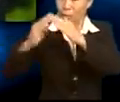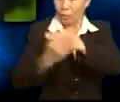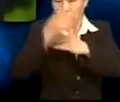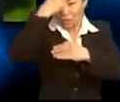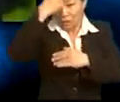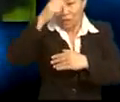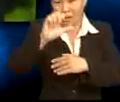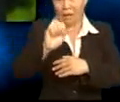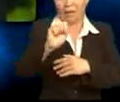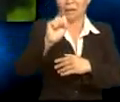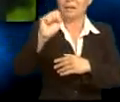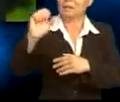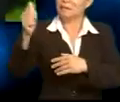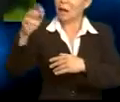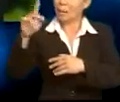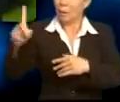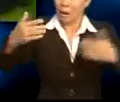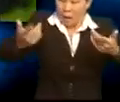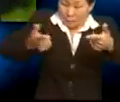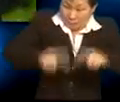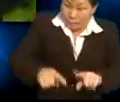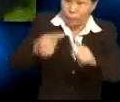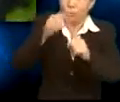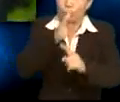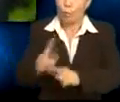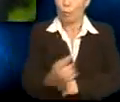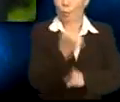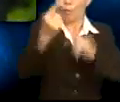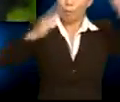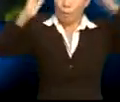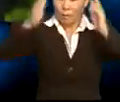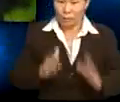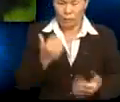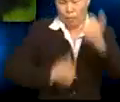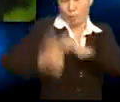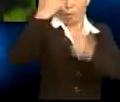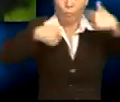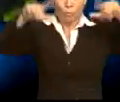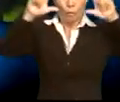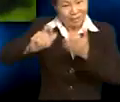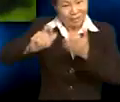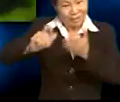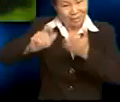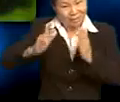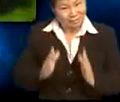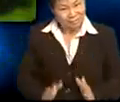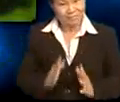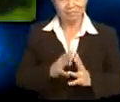by Datuk A. Samad Syed, who happens to be one of Malaysia's most popular writers.